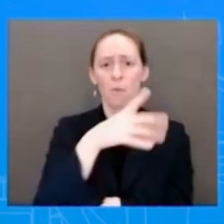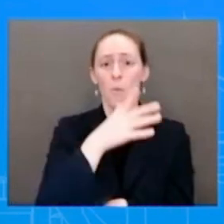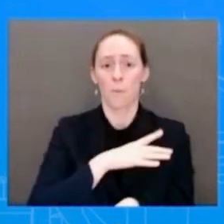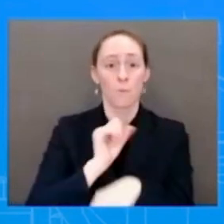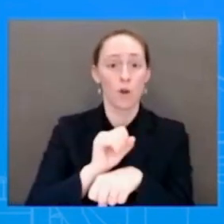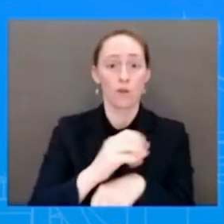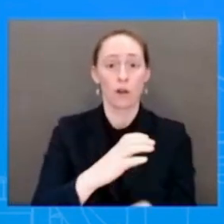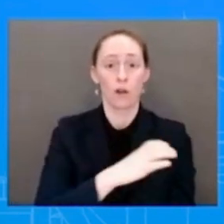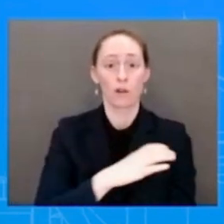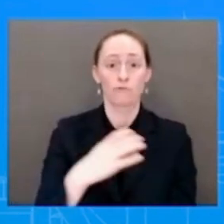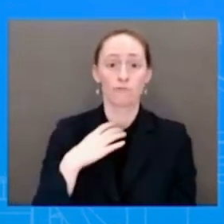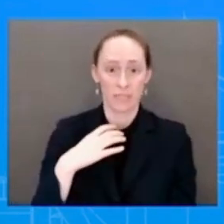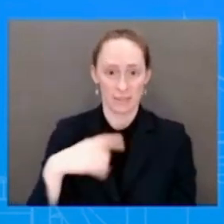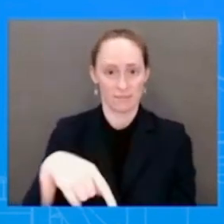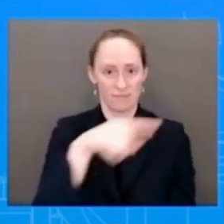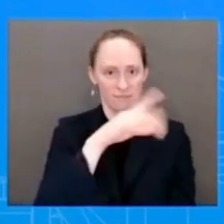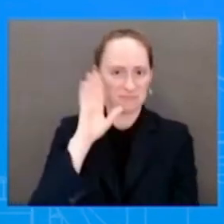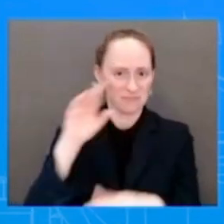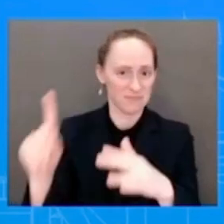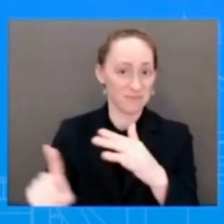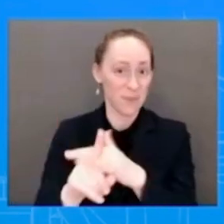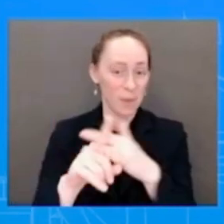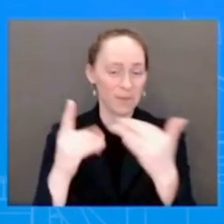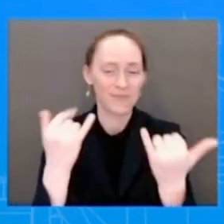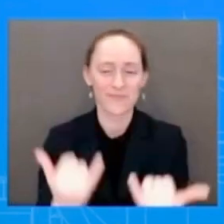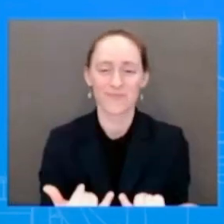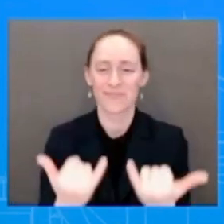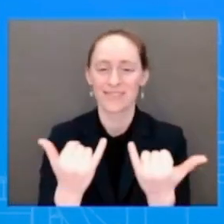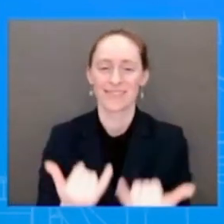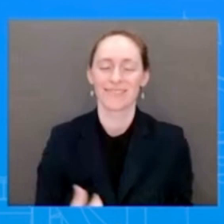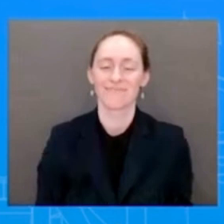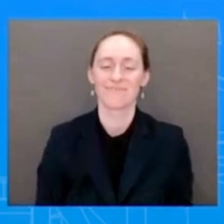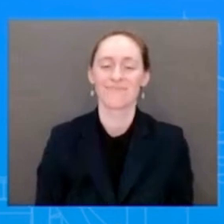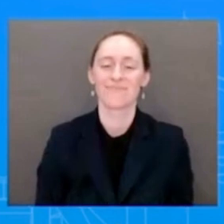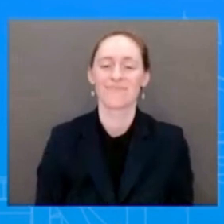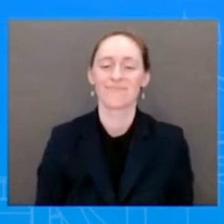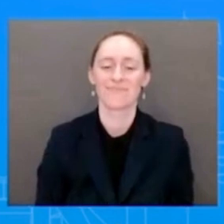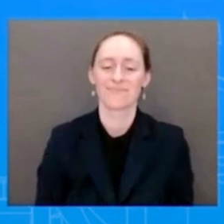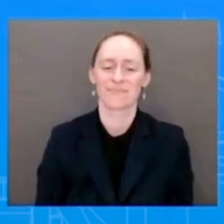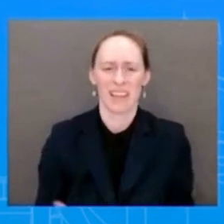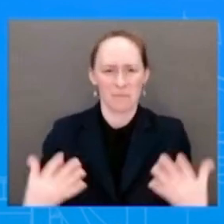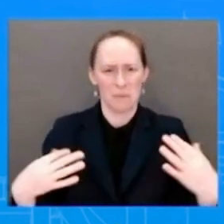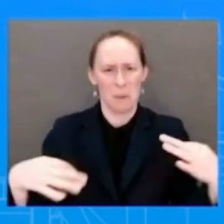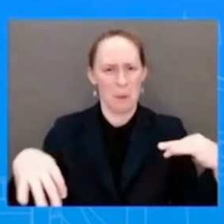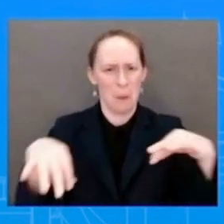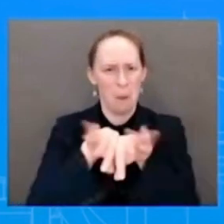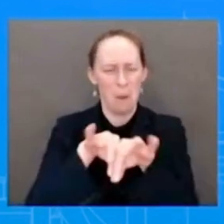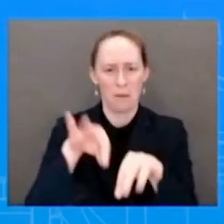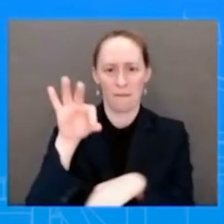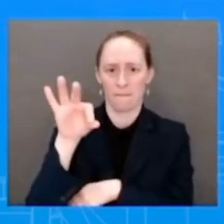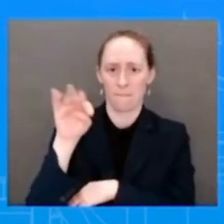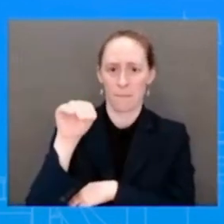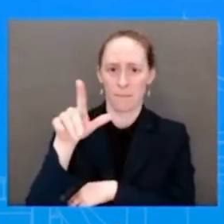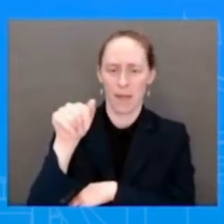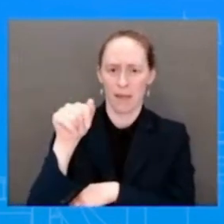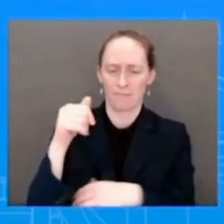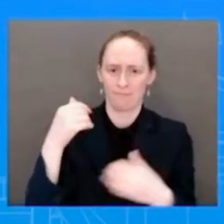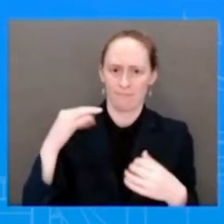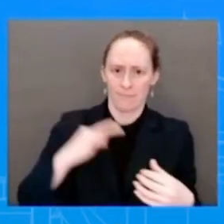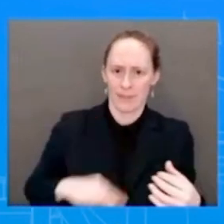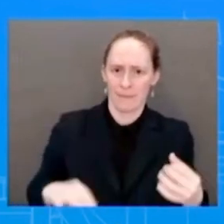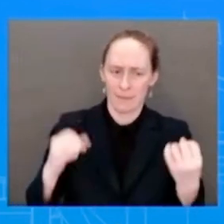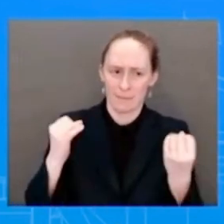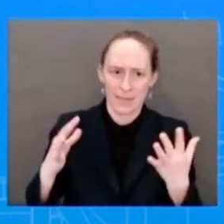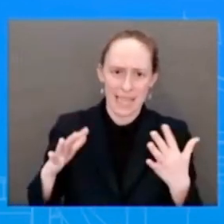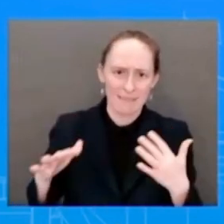Medical Leave Act has made and continues to make for millions of Americans. But it's also a moment to recognize the work that remains to be done to support